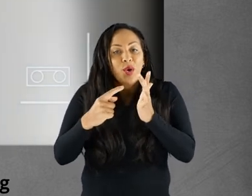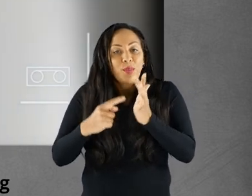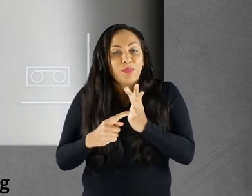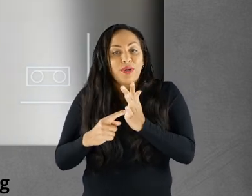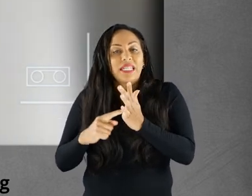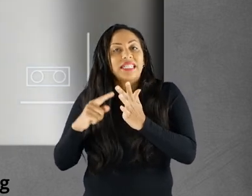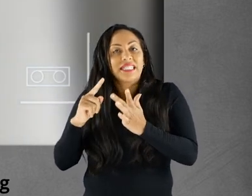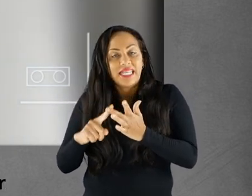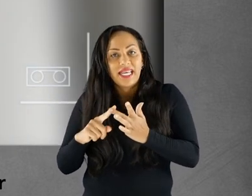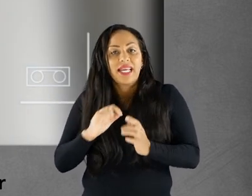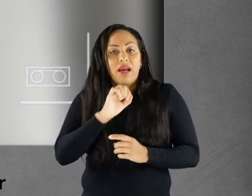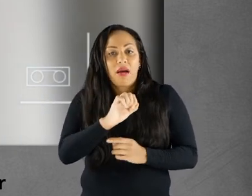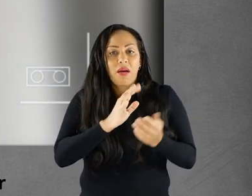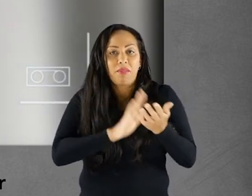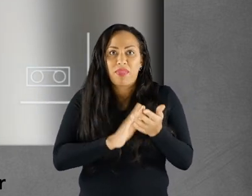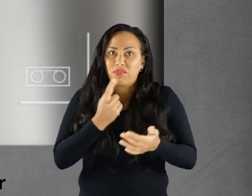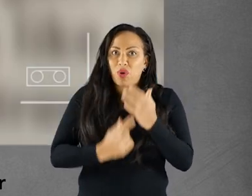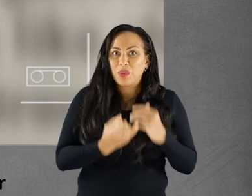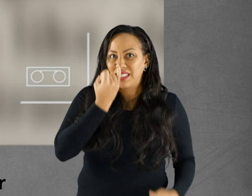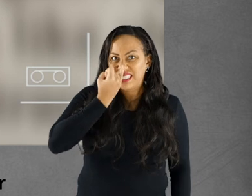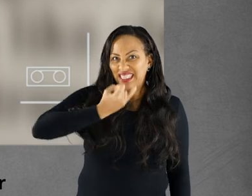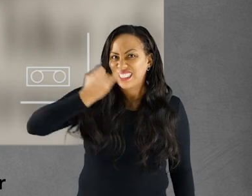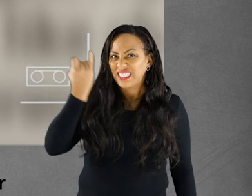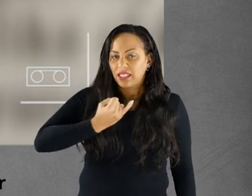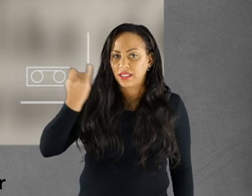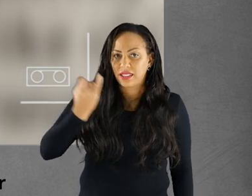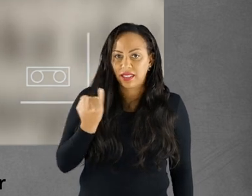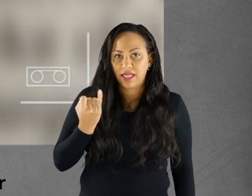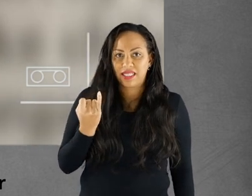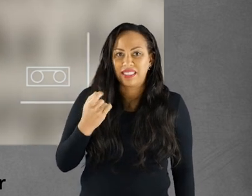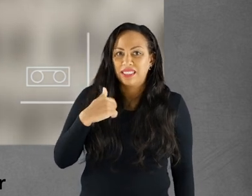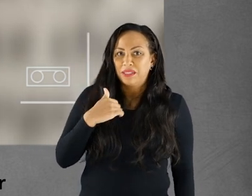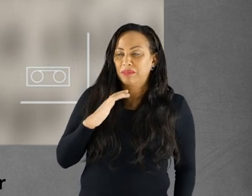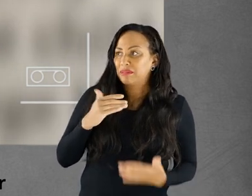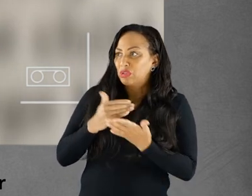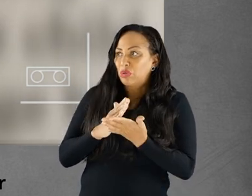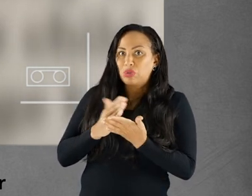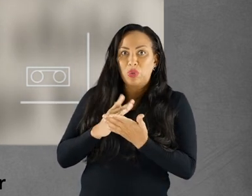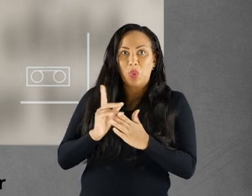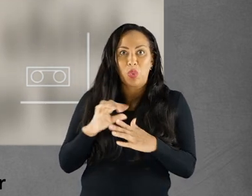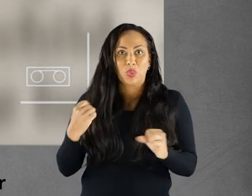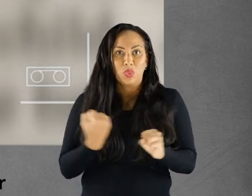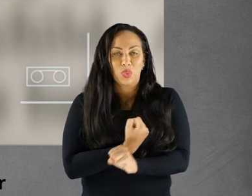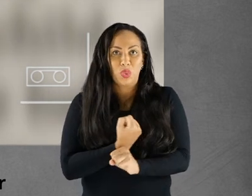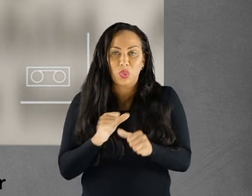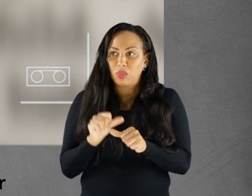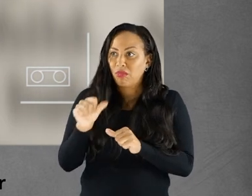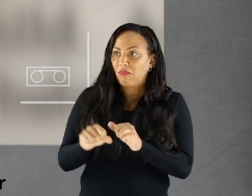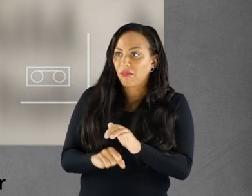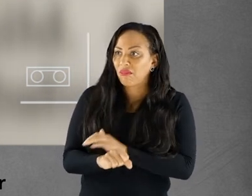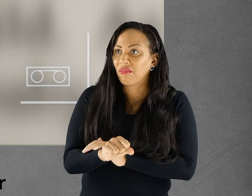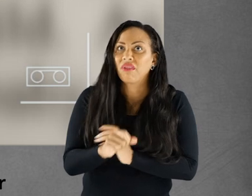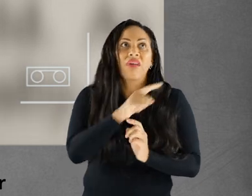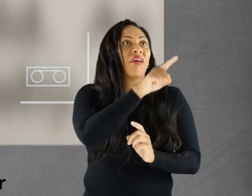did not know what was wrong with the newborn child. Priti, her mother, was only 16 years old and was unaware of